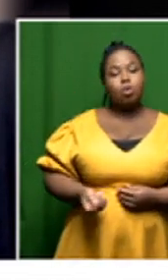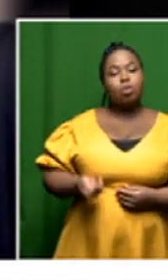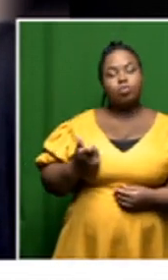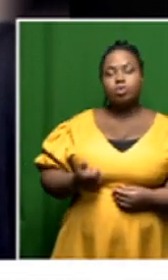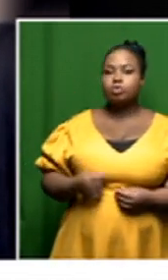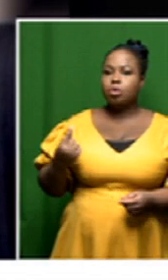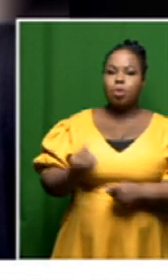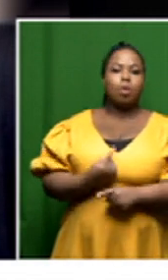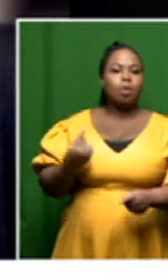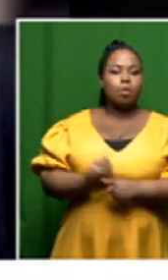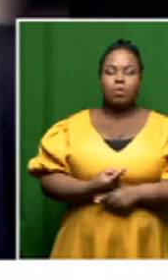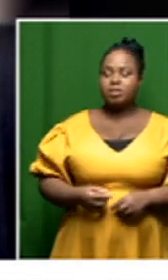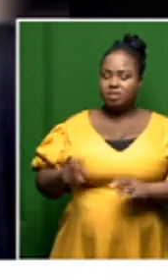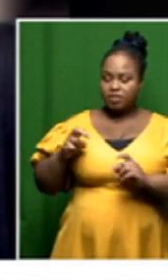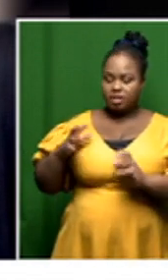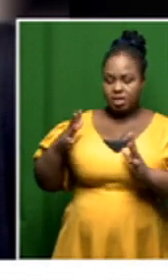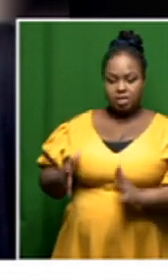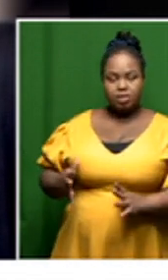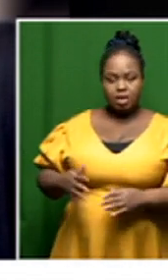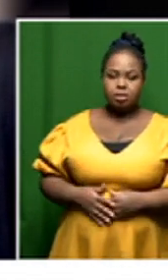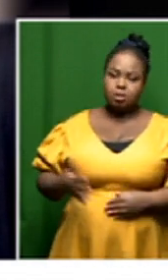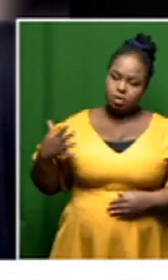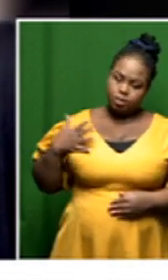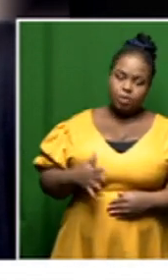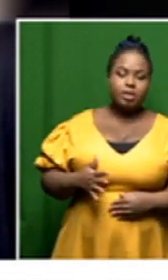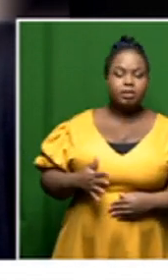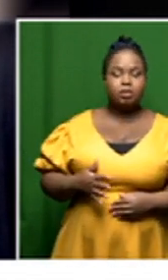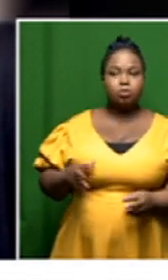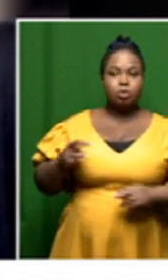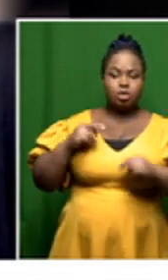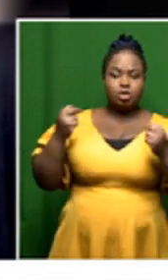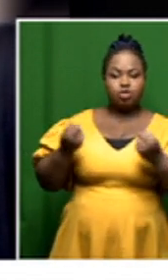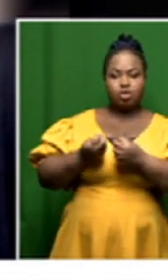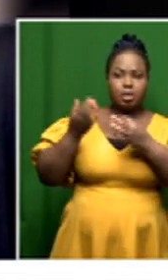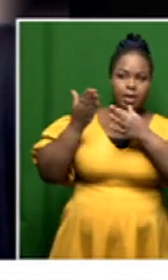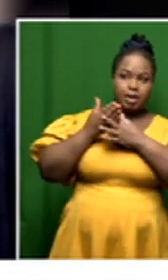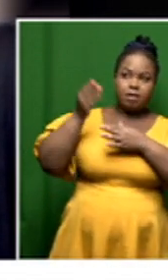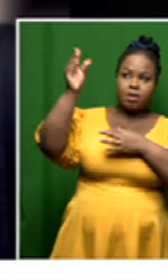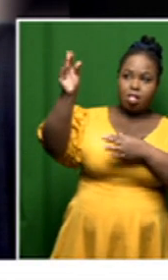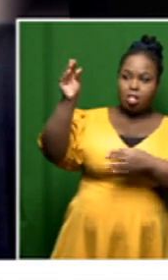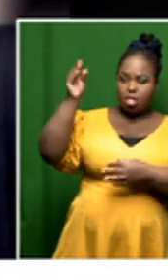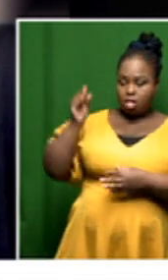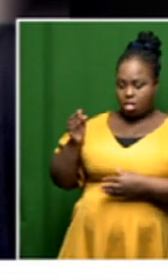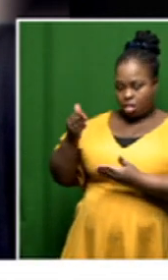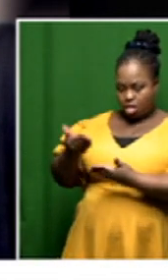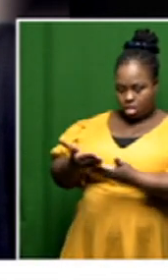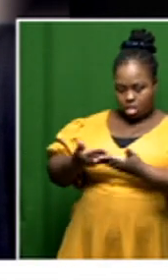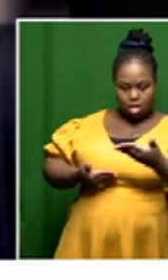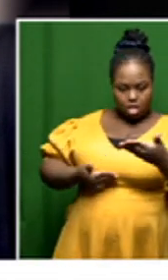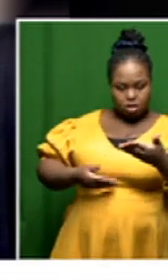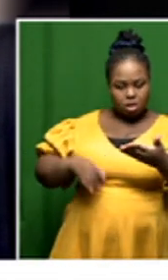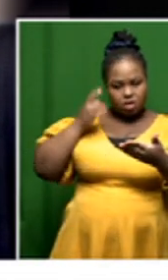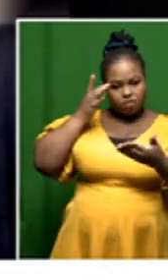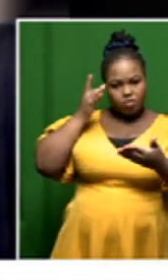on every case the investigators are wanting to go to the national archives and find that the information there is